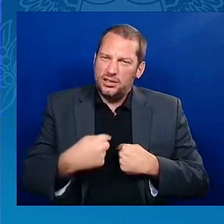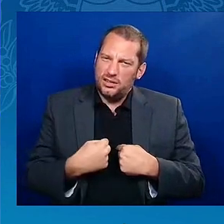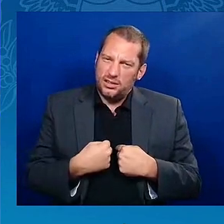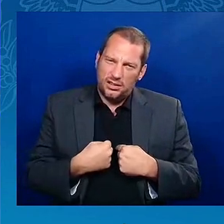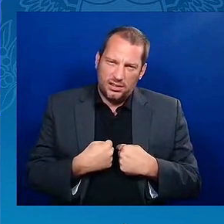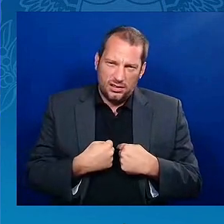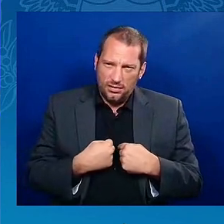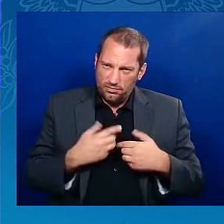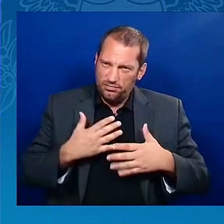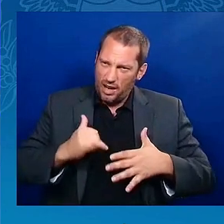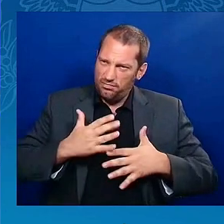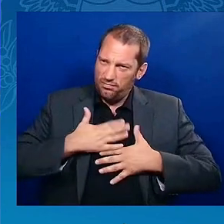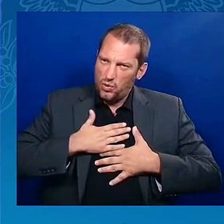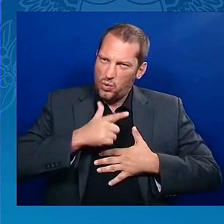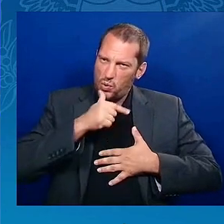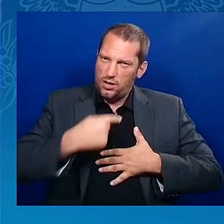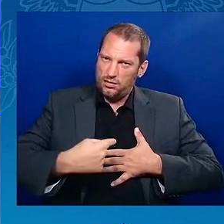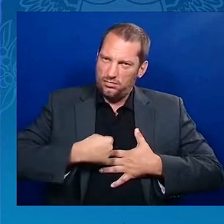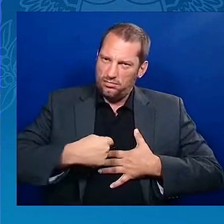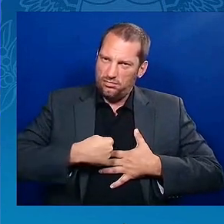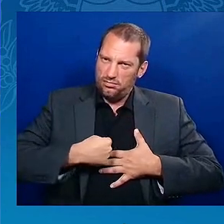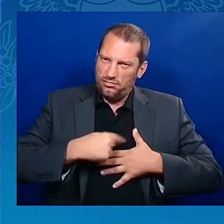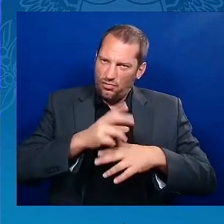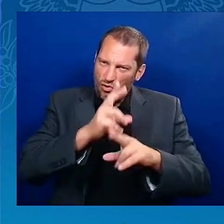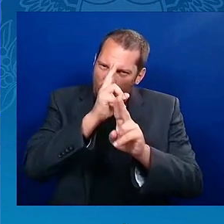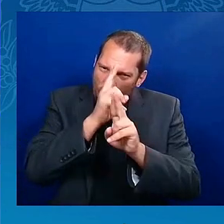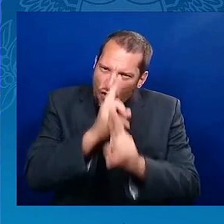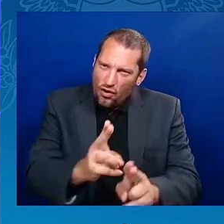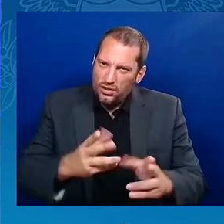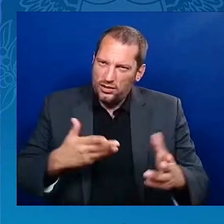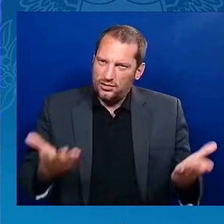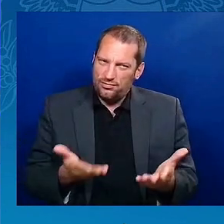kids in here and I had to...